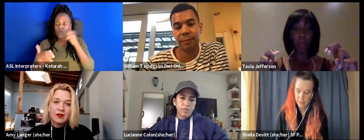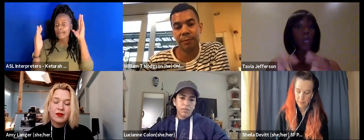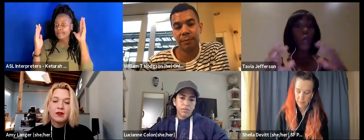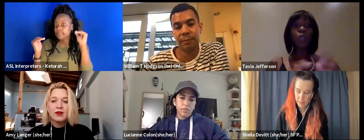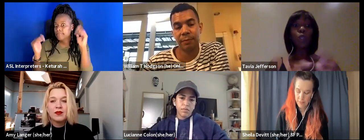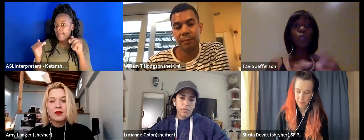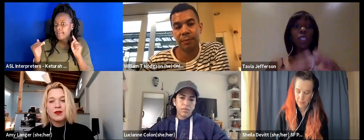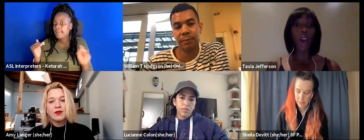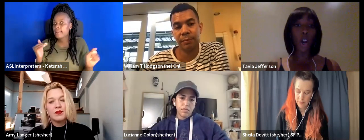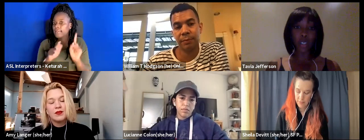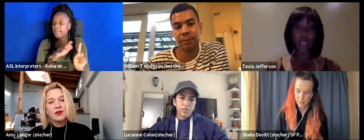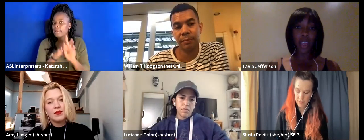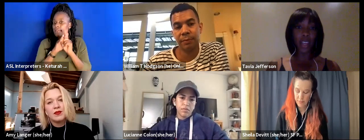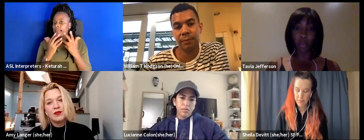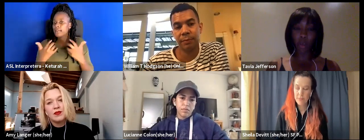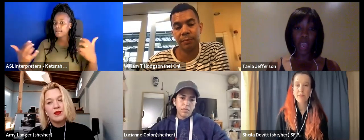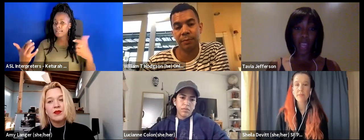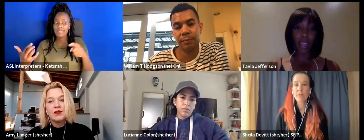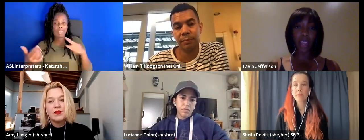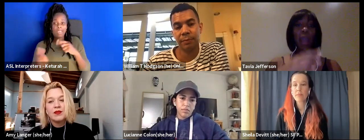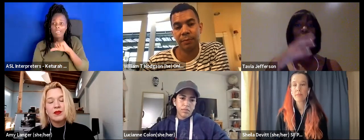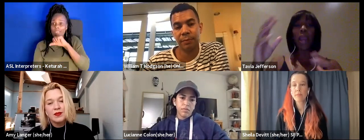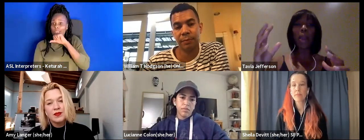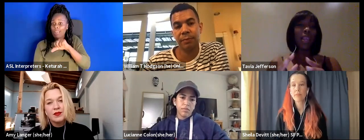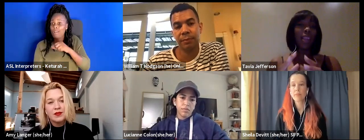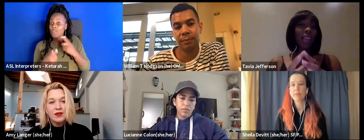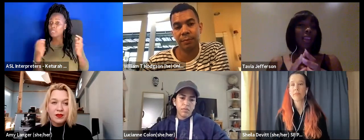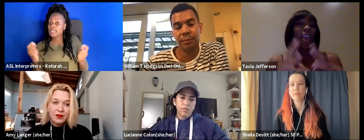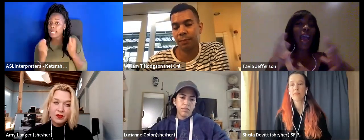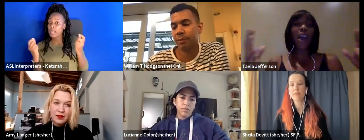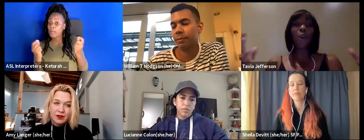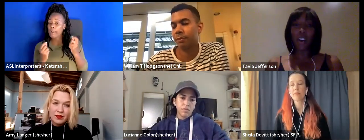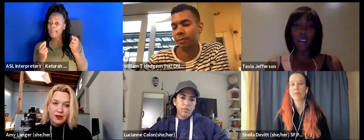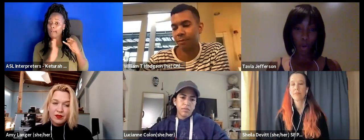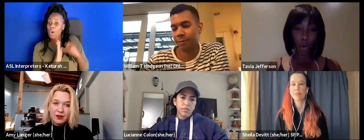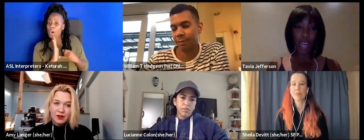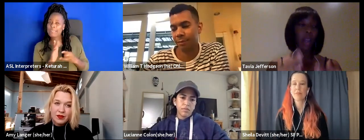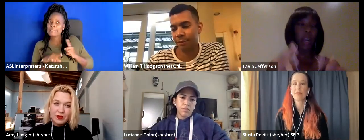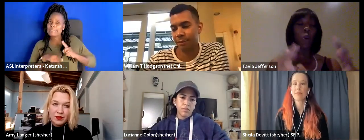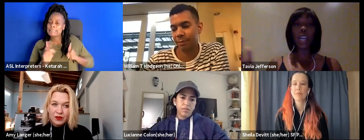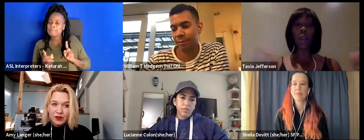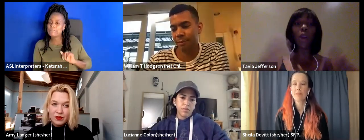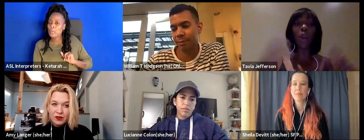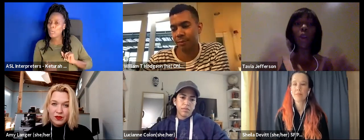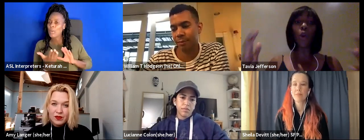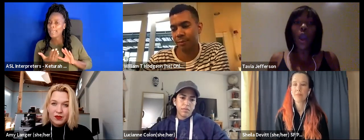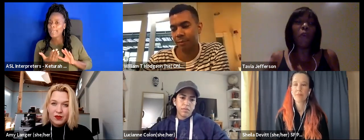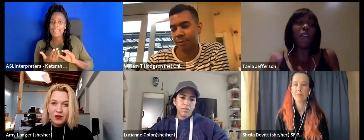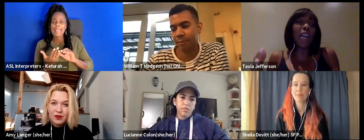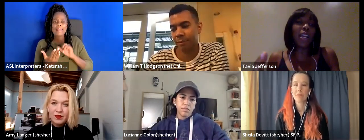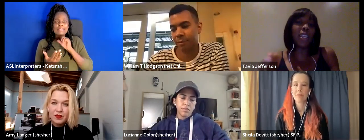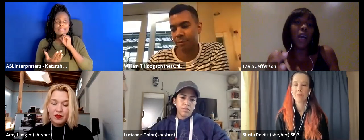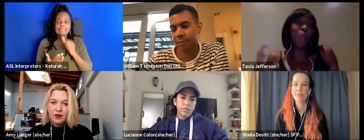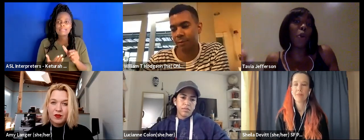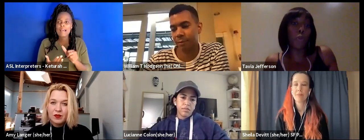audience members who celebrate art in a different way that may be out of the ordinary ordinary or